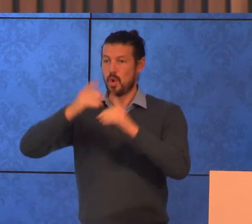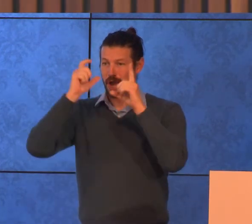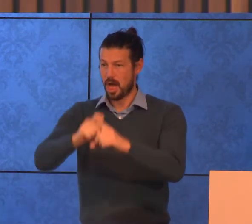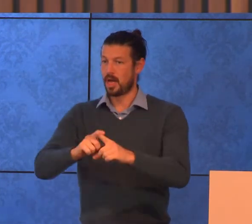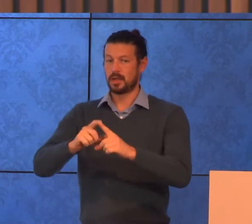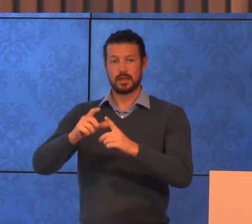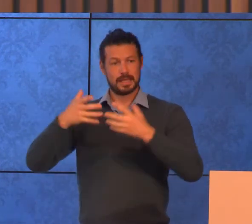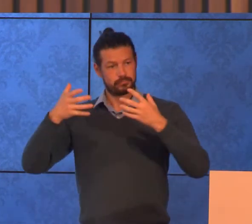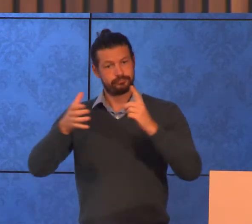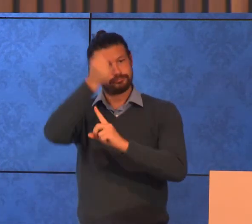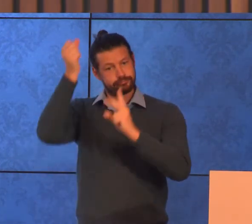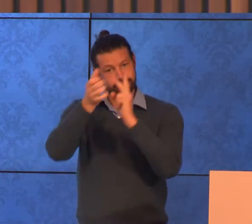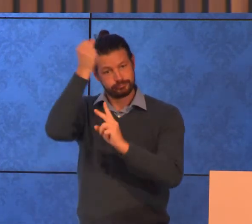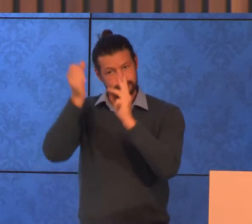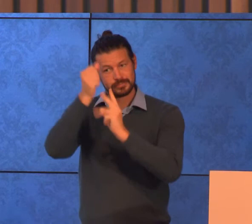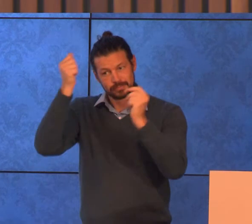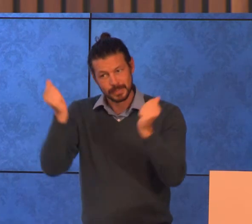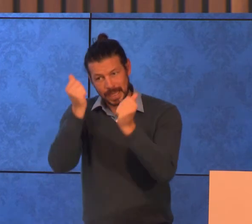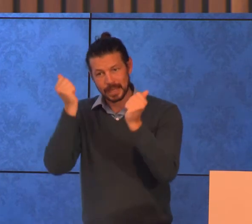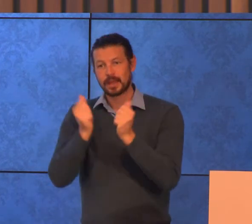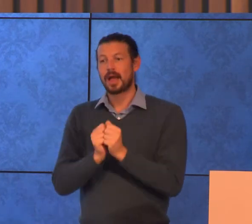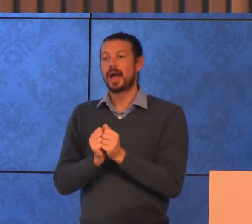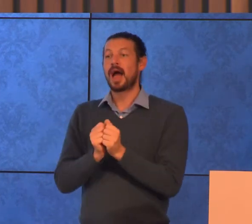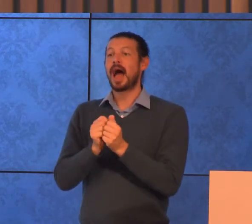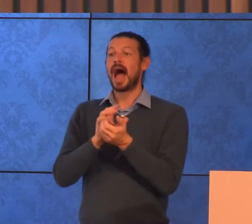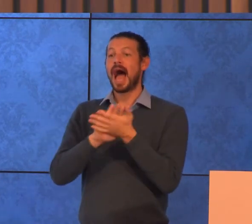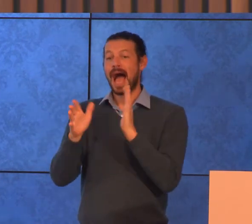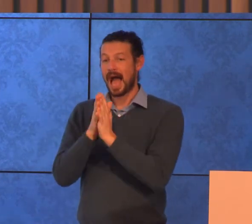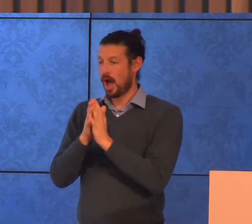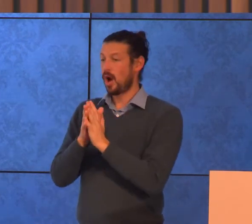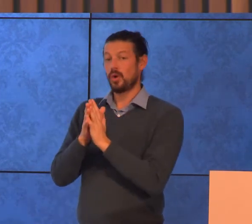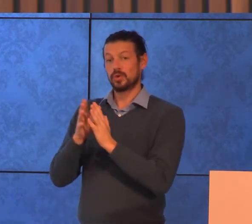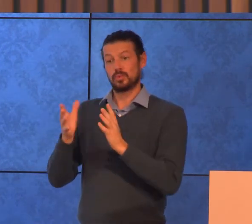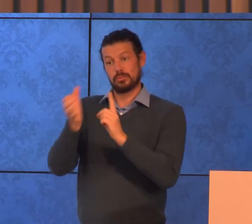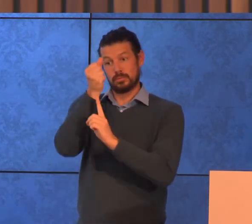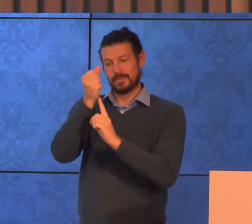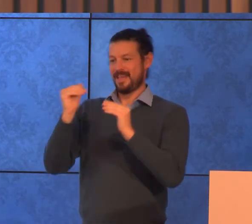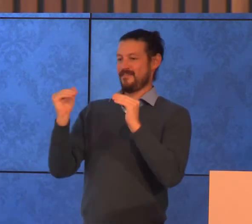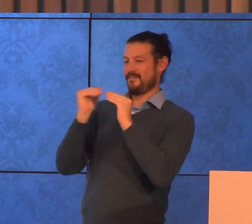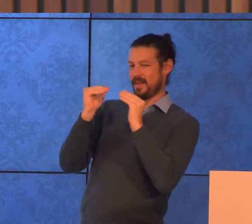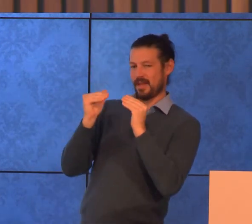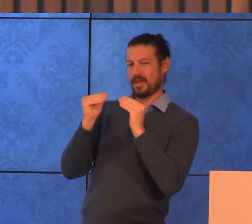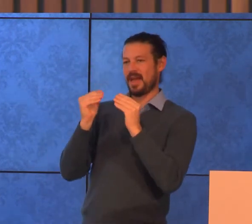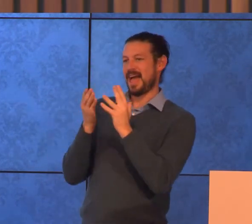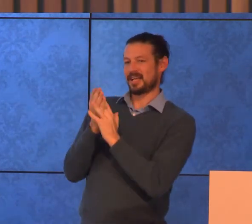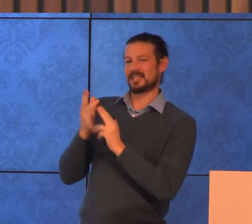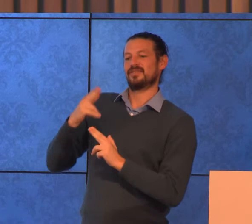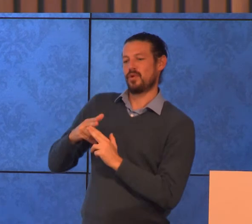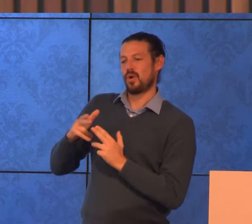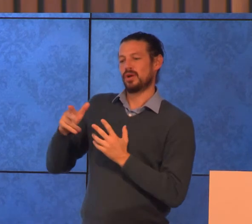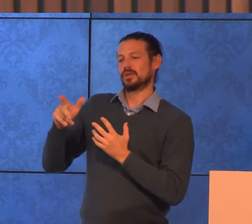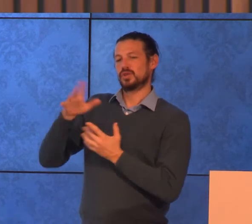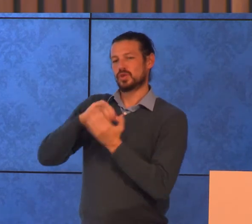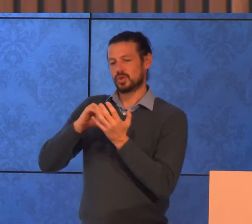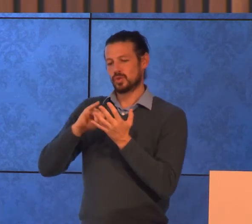things and we achieve great things through having fair and equal access to a social security system